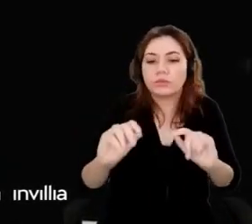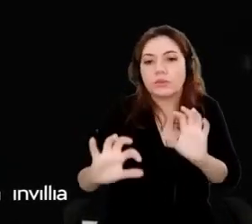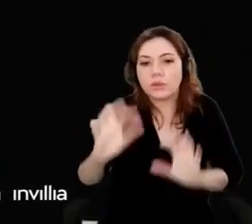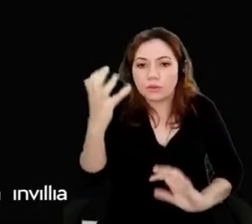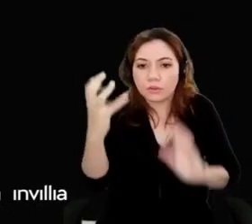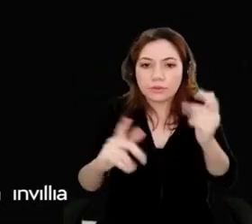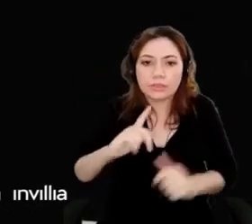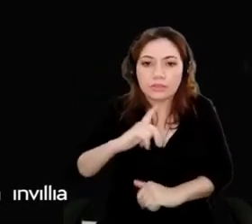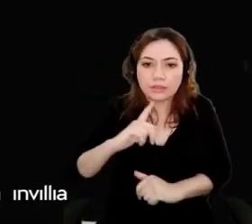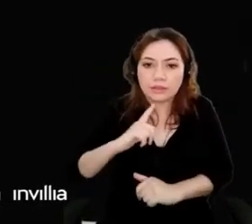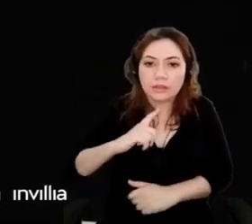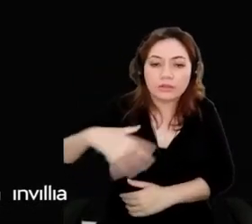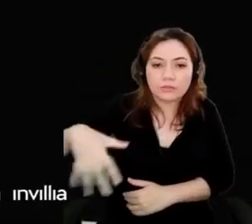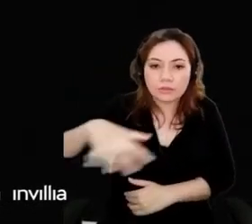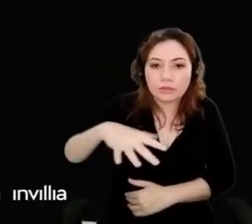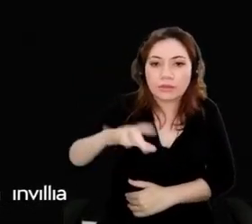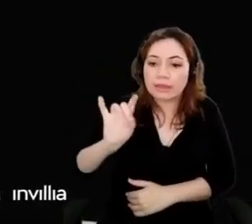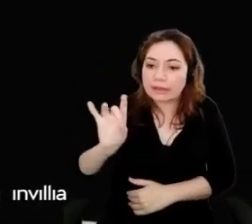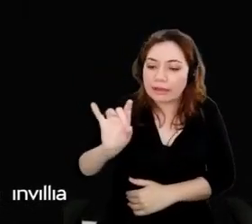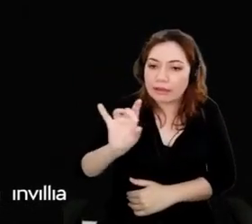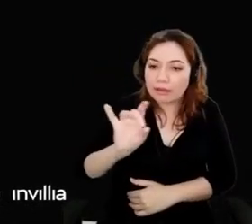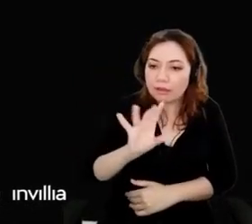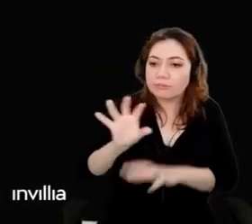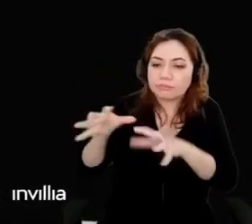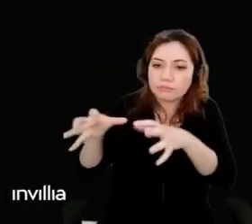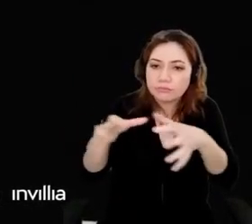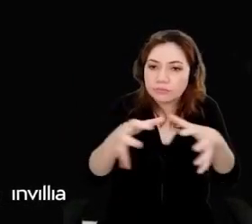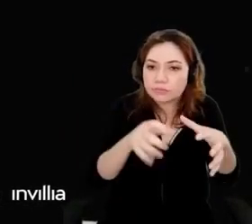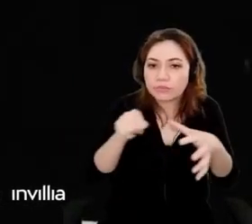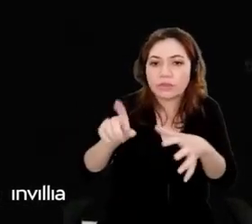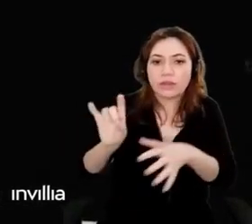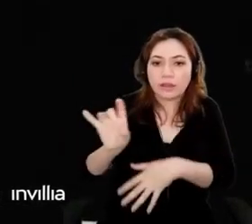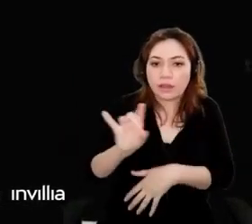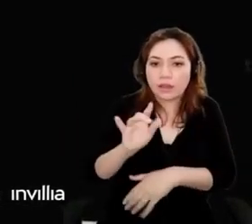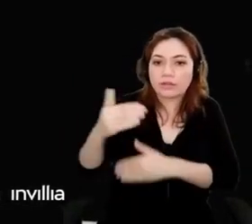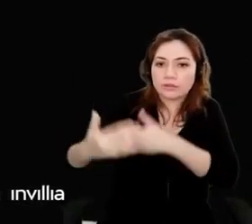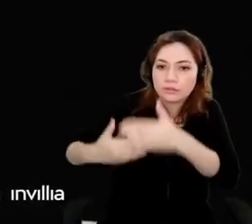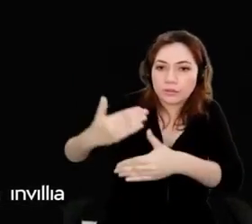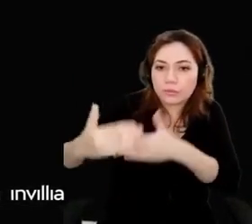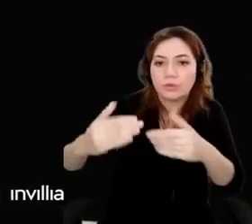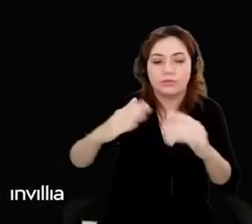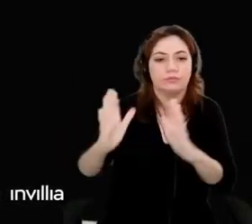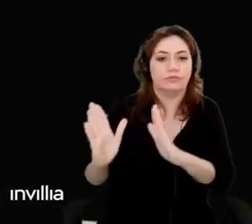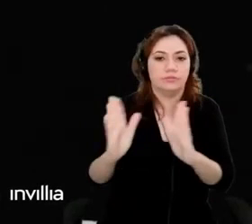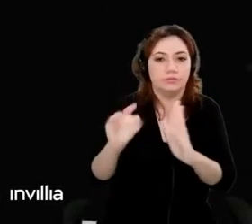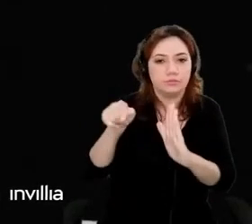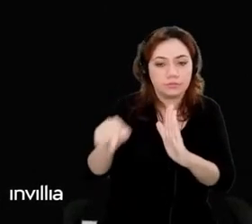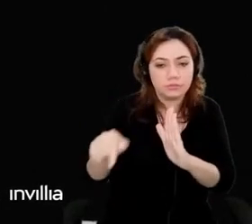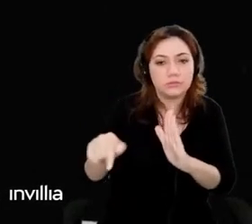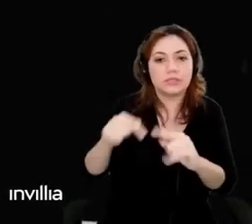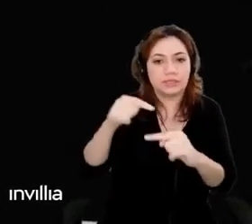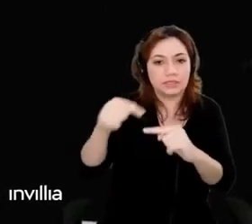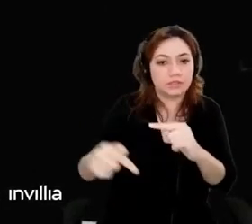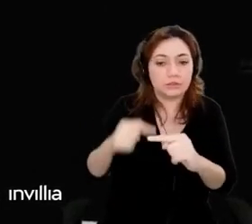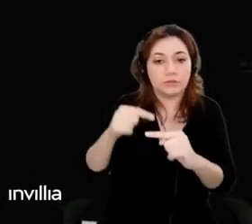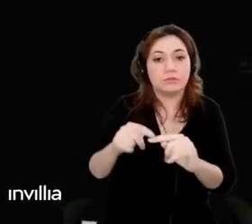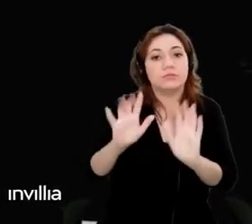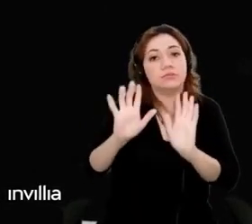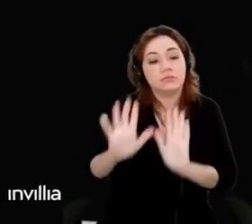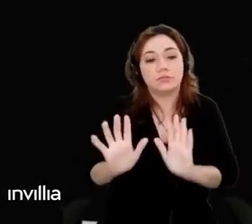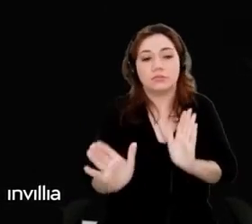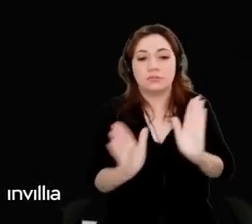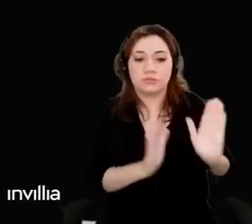in each development sprint, in each development cycle. On a strategic level, we offer a view